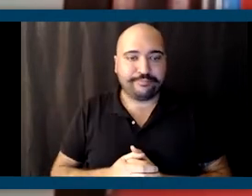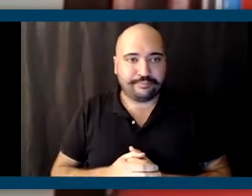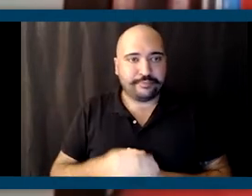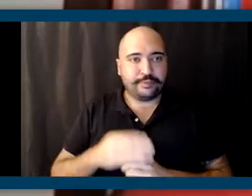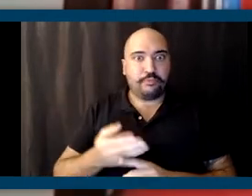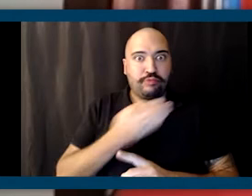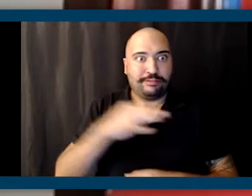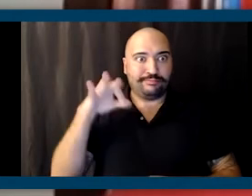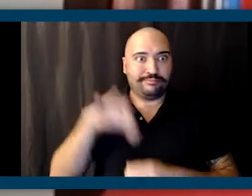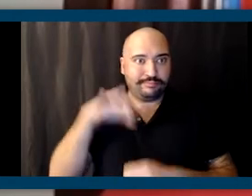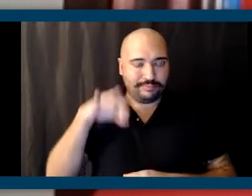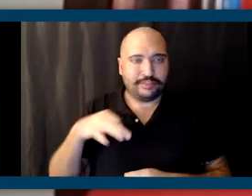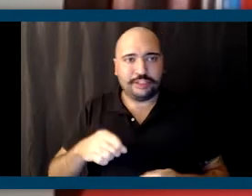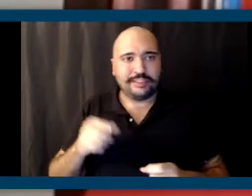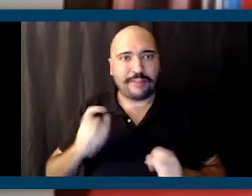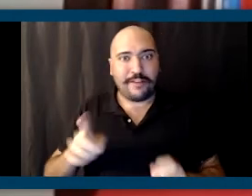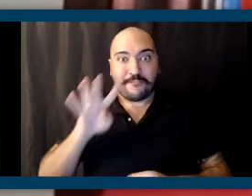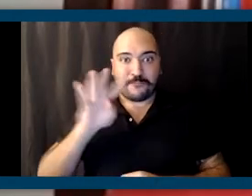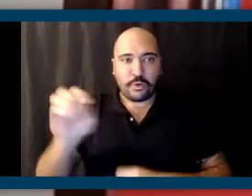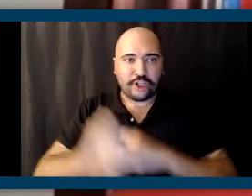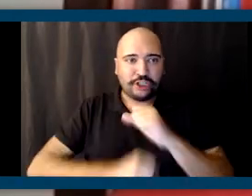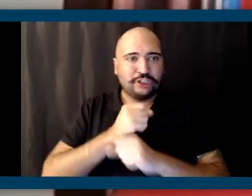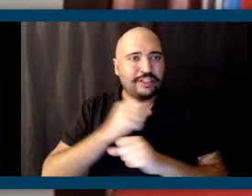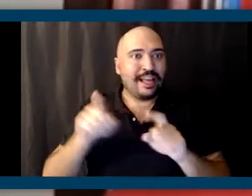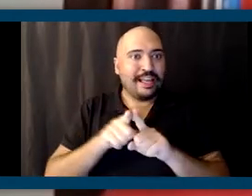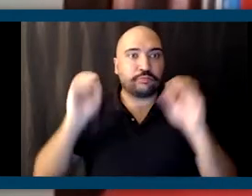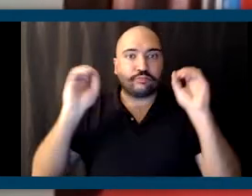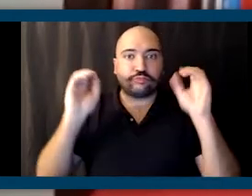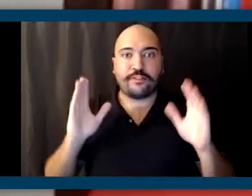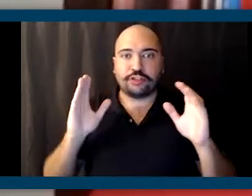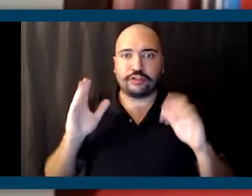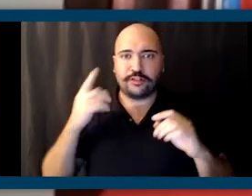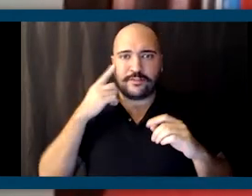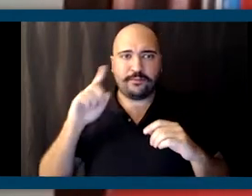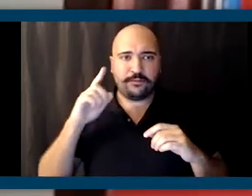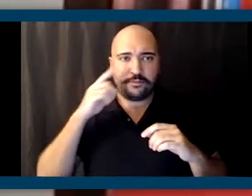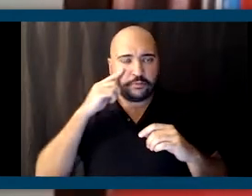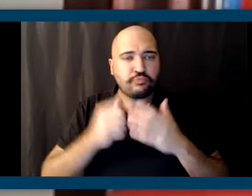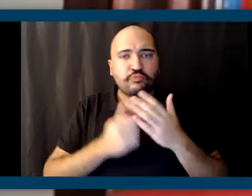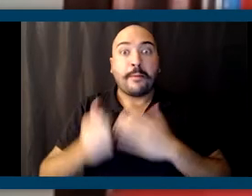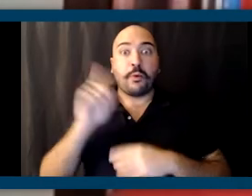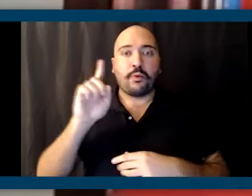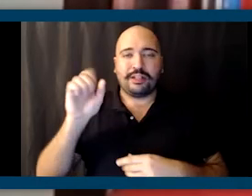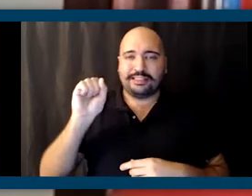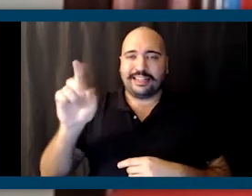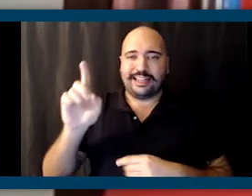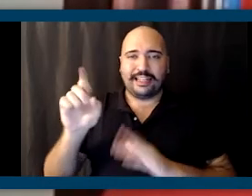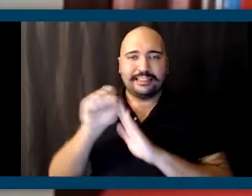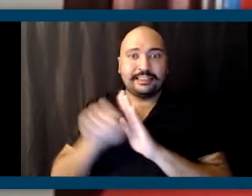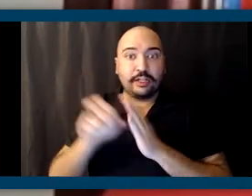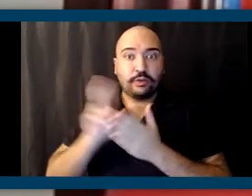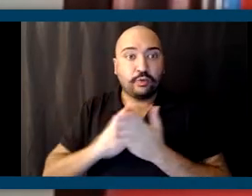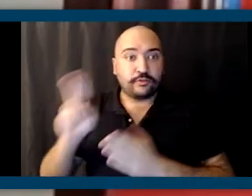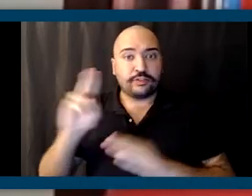office, Dr. Weber spent 40 years as a professor, primarily at San Diego State University, teaching